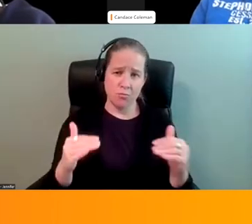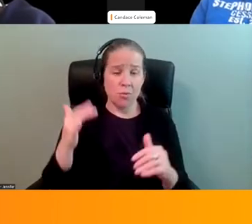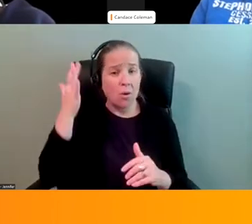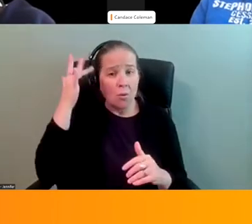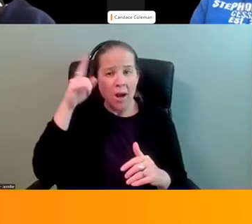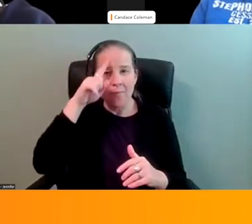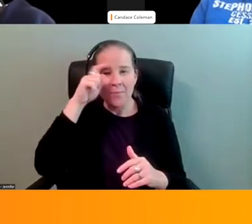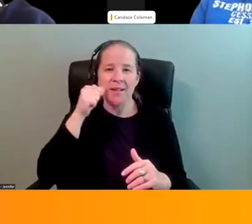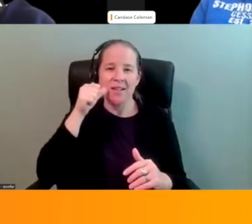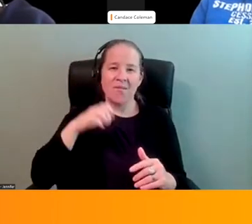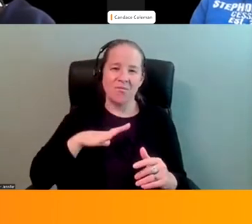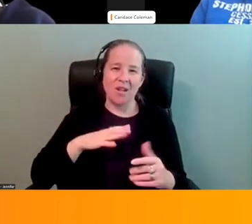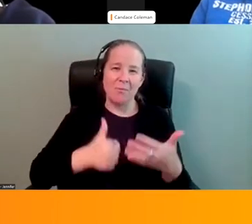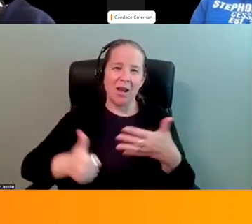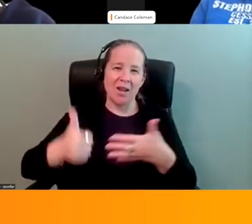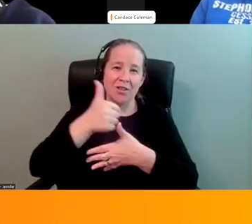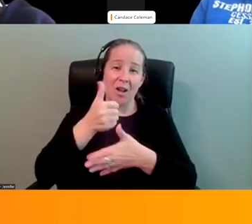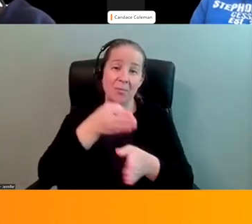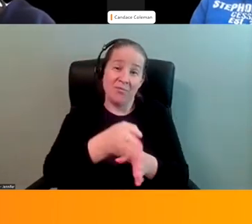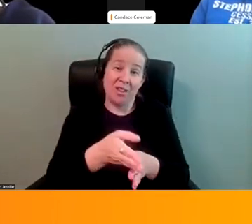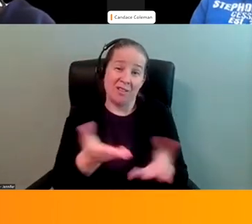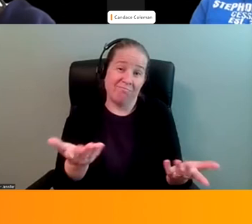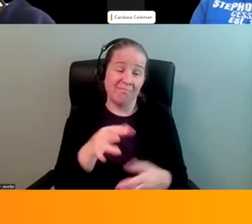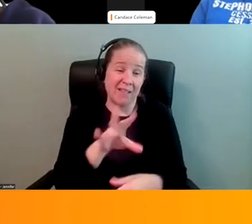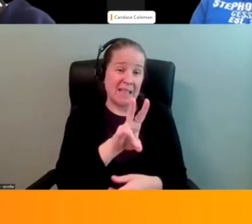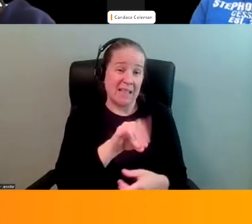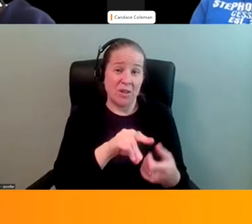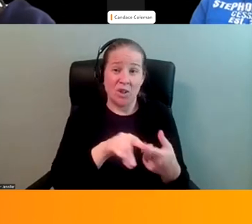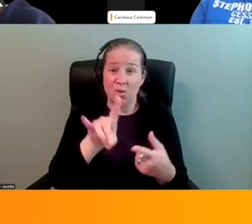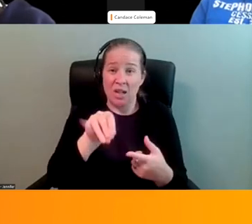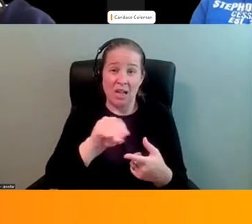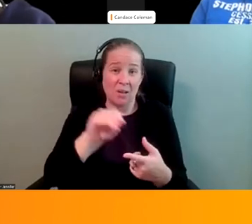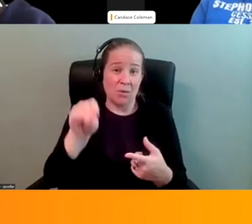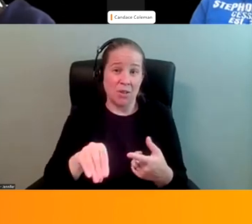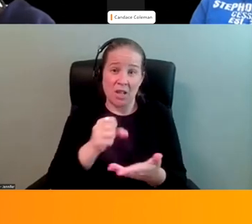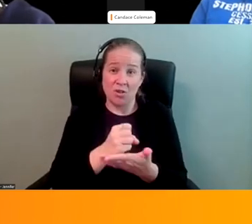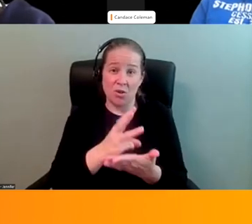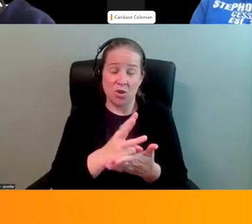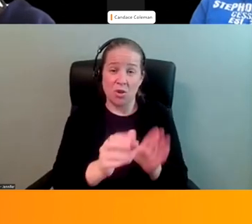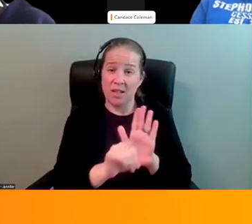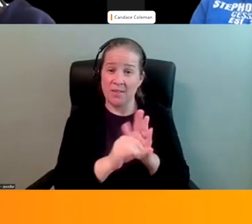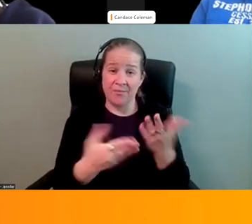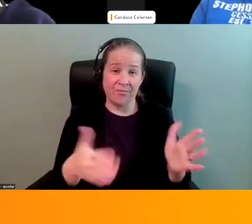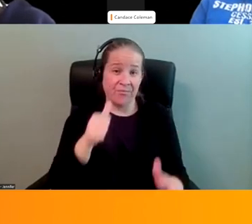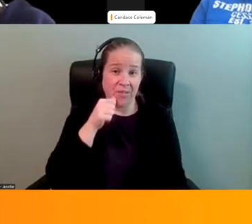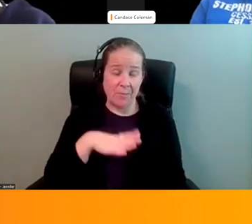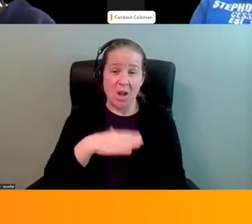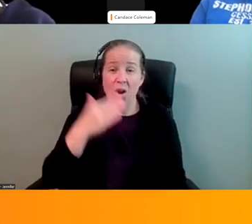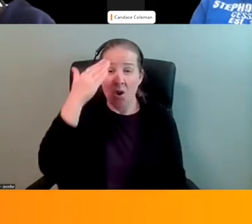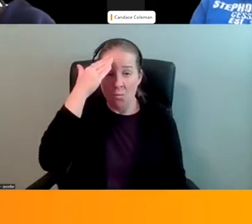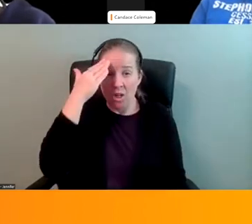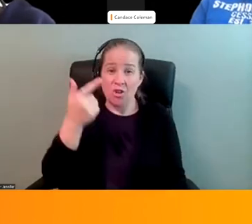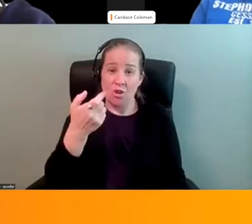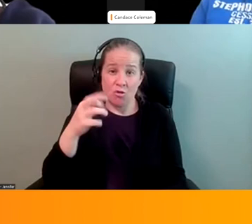we're a female dominated field. I say between 70 and 80% of social workers identify as female, and we all know about the gender